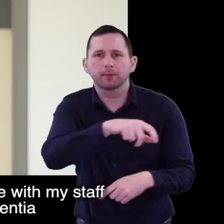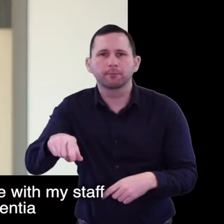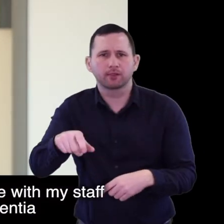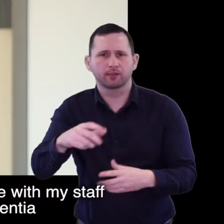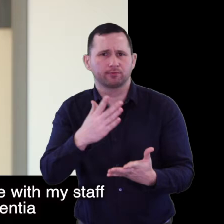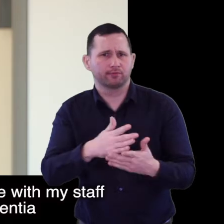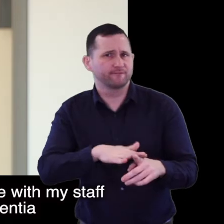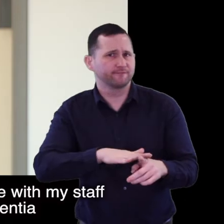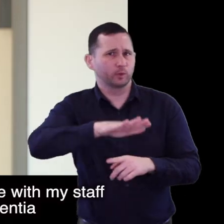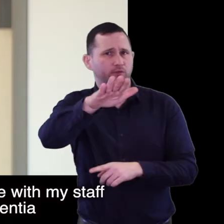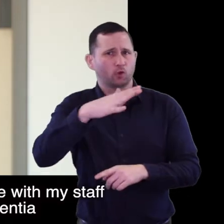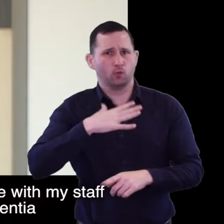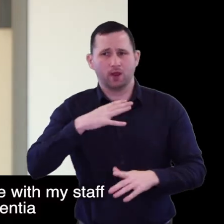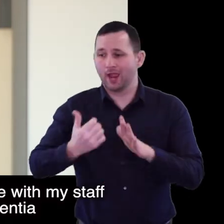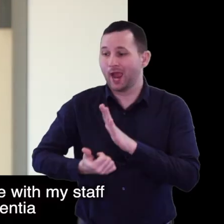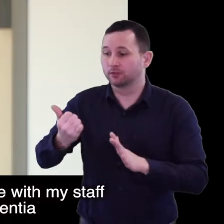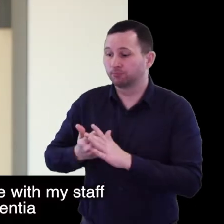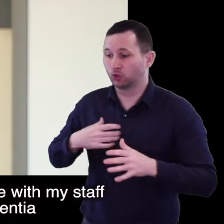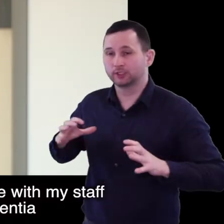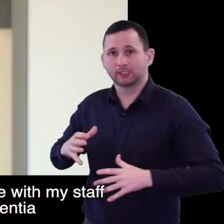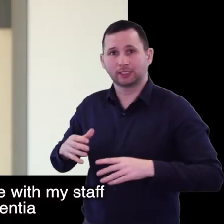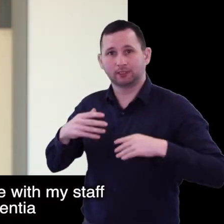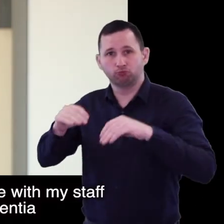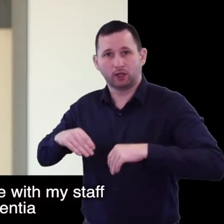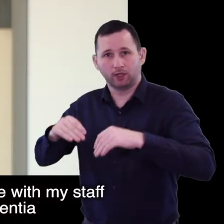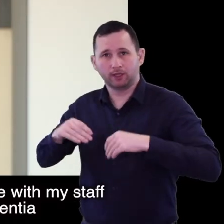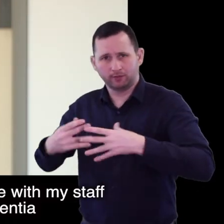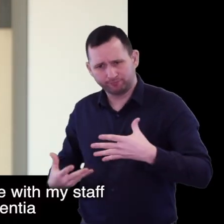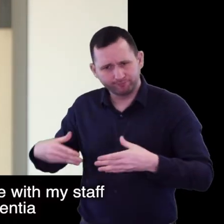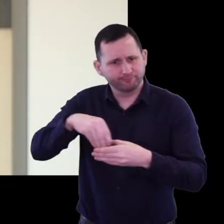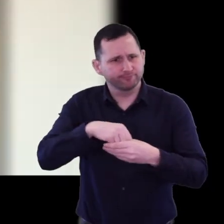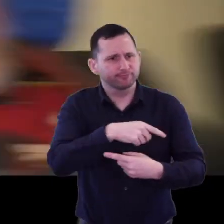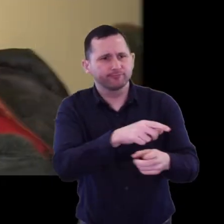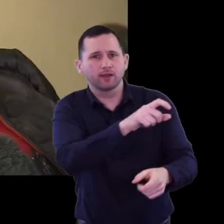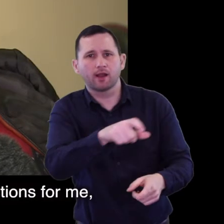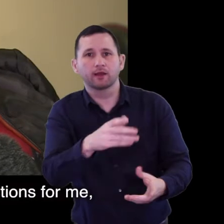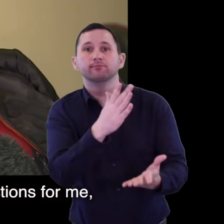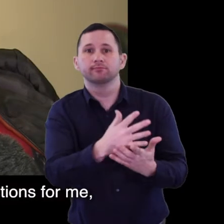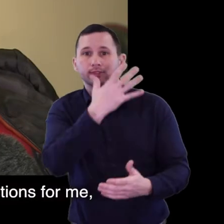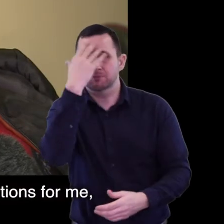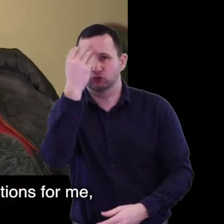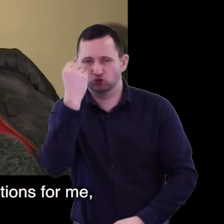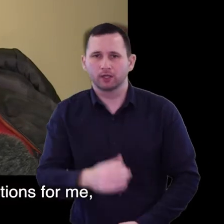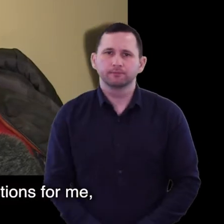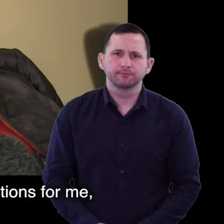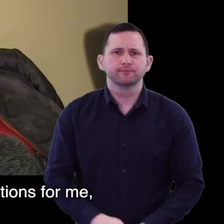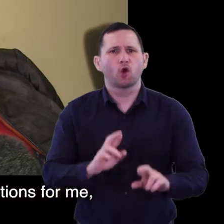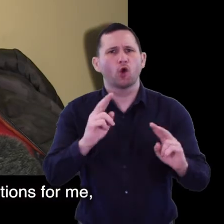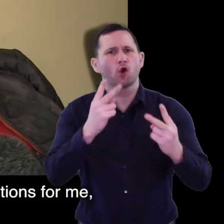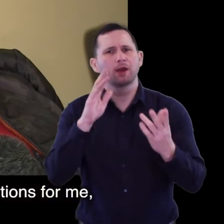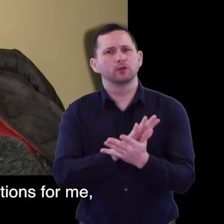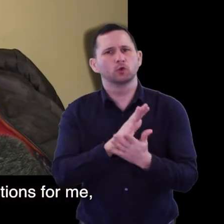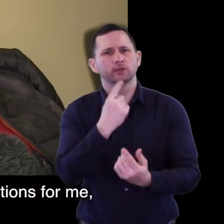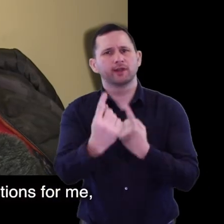expertise and experience with my staff group to support effectively clients with dementia. I hope you enjoyed that today. It answered a few